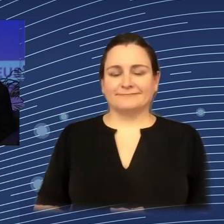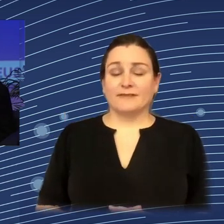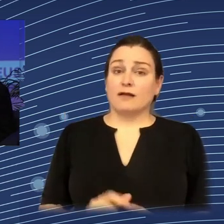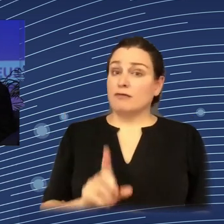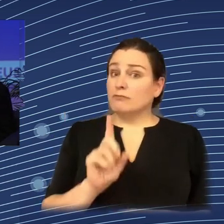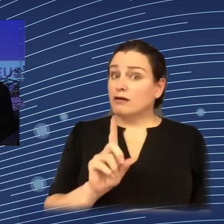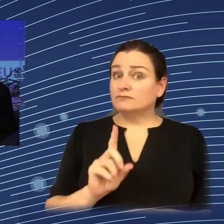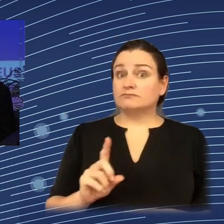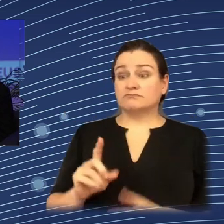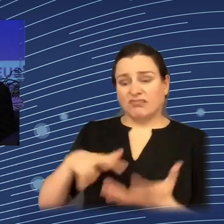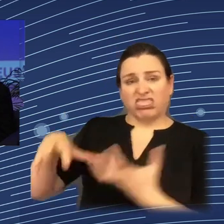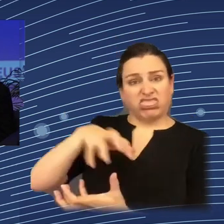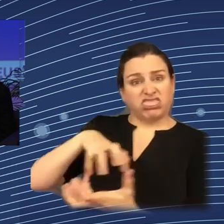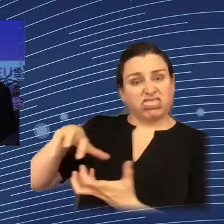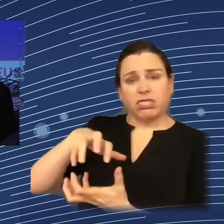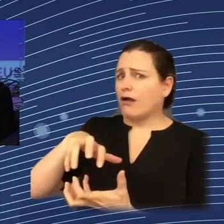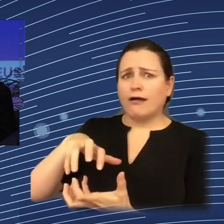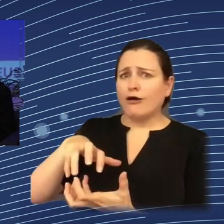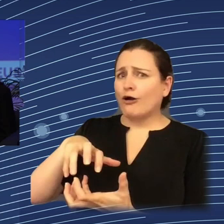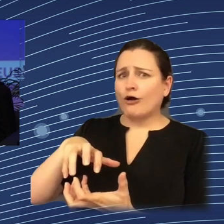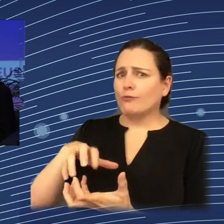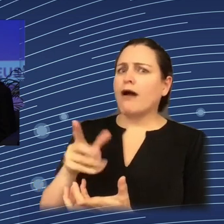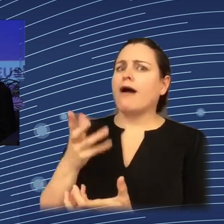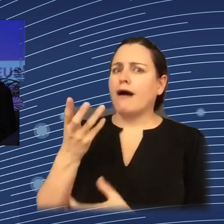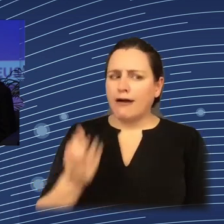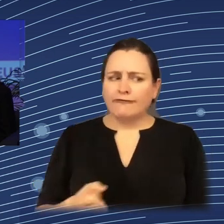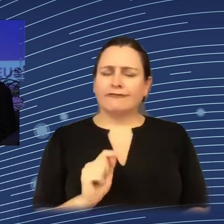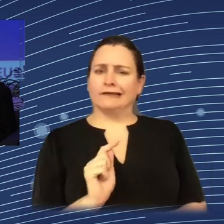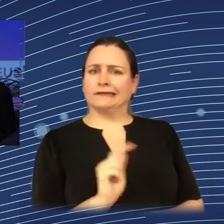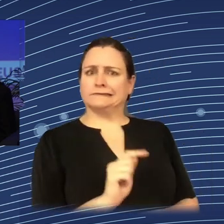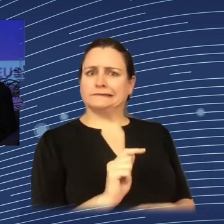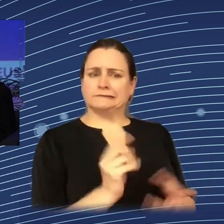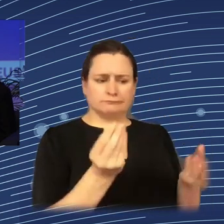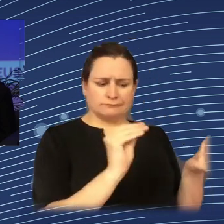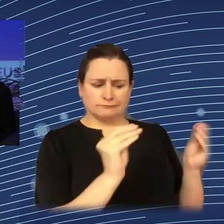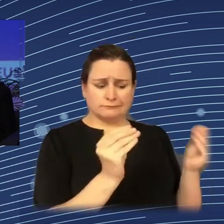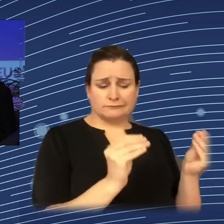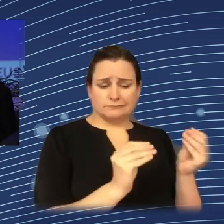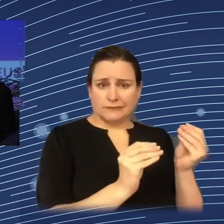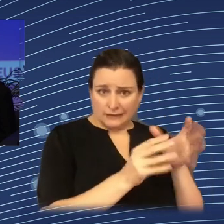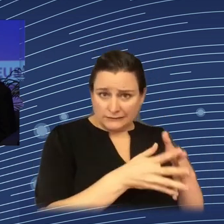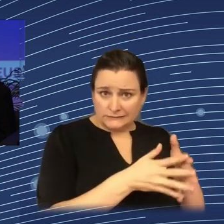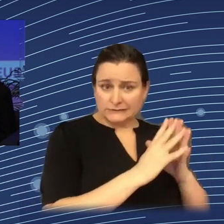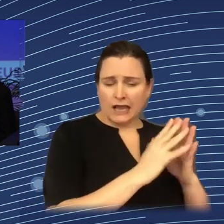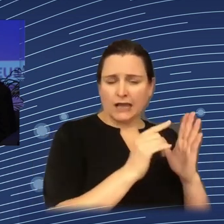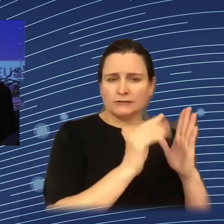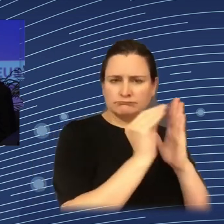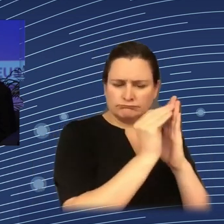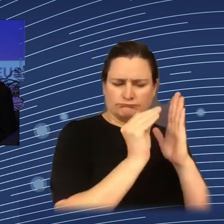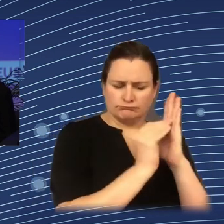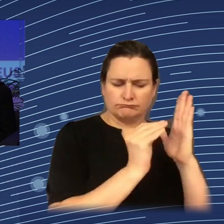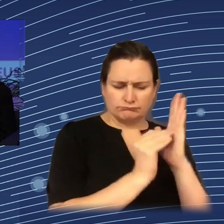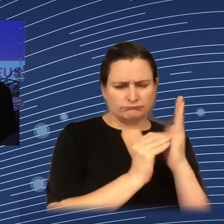not always the truth, because design has also been studied and developed for a very long time as a much more structured process